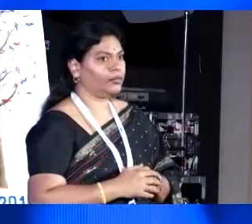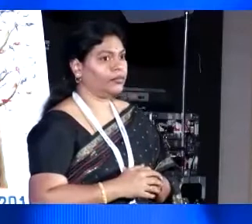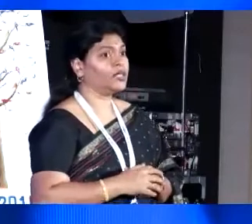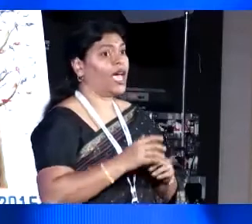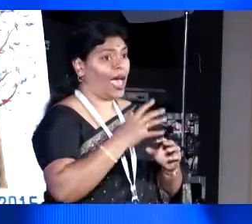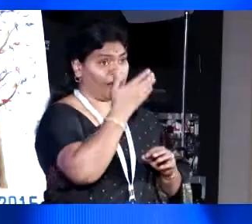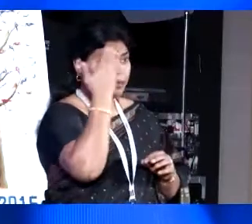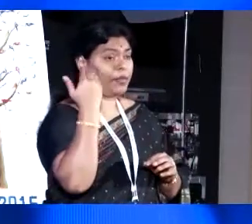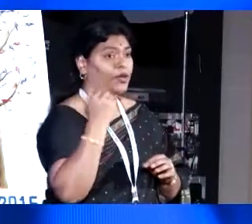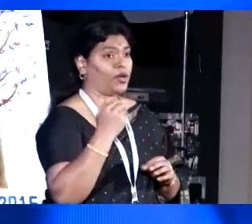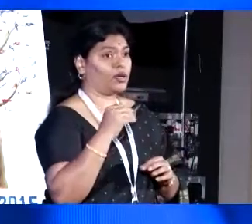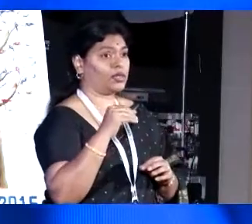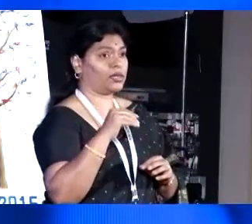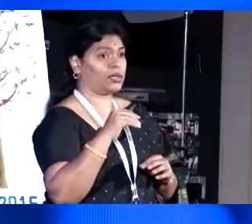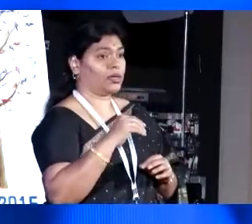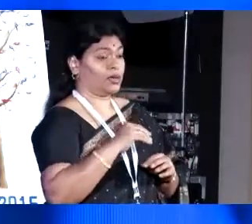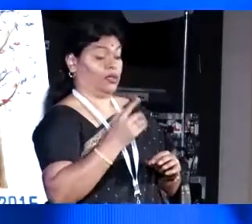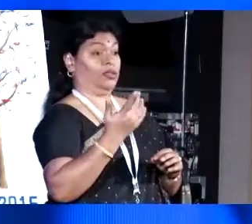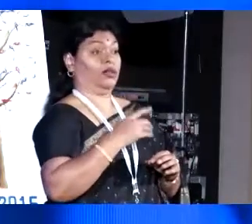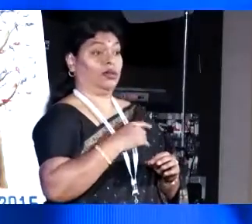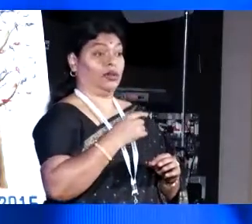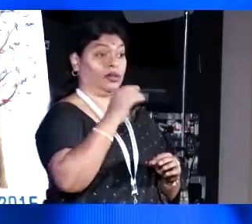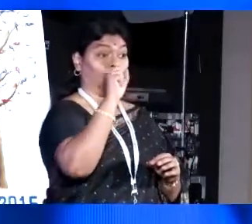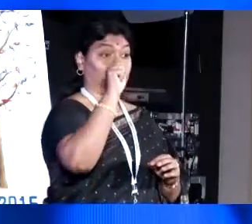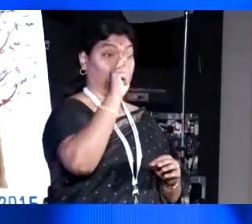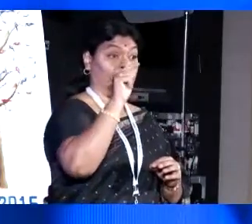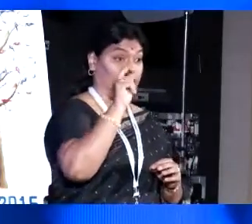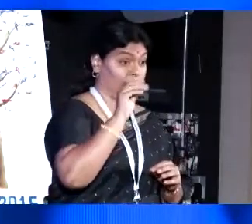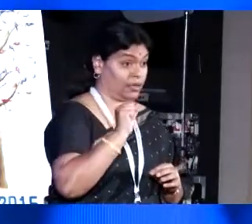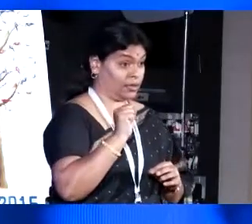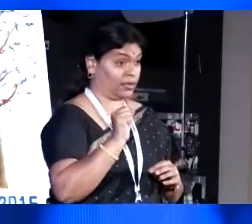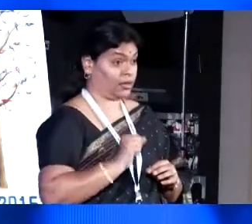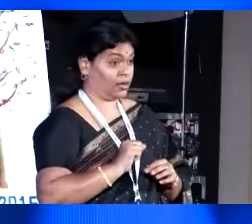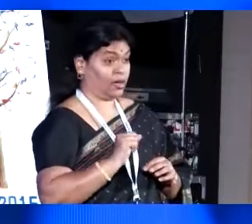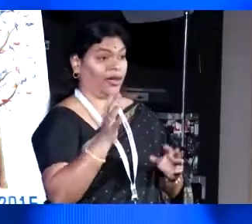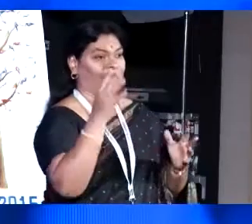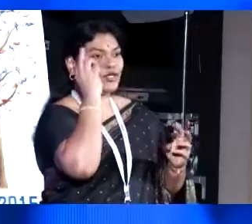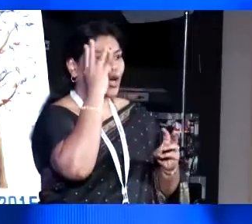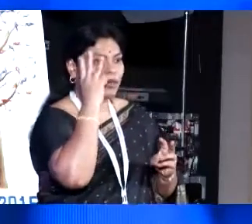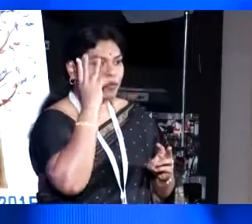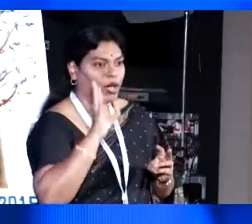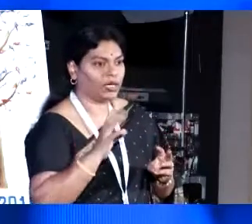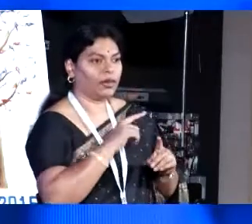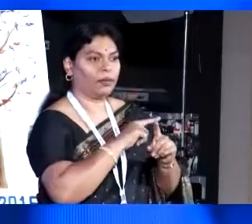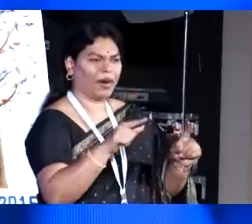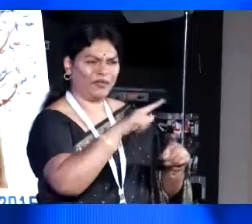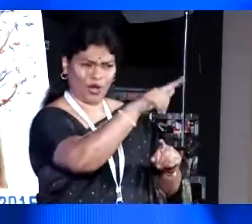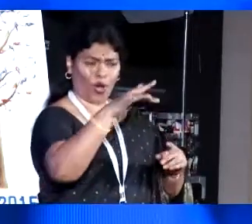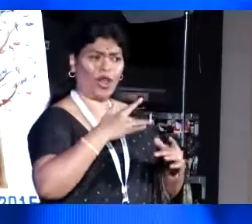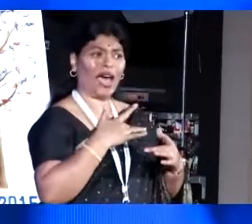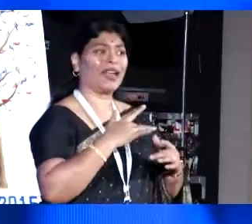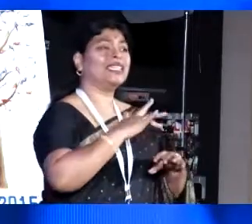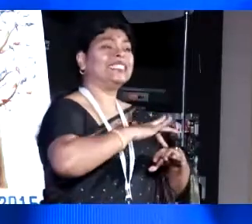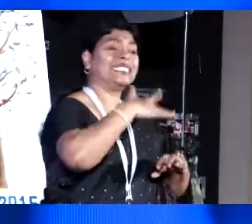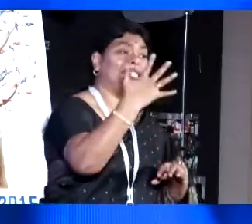And because we have a status, you know, accepted the status quo many times, it actually does not bother us. But we all are very, very sensitive people. So, I